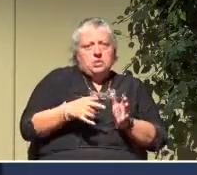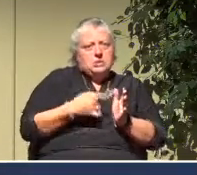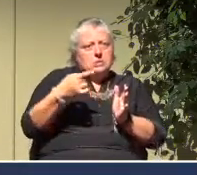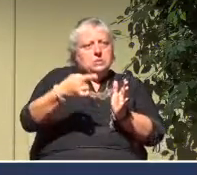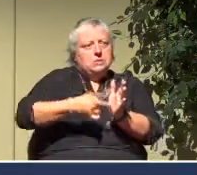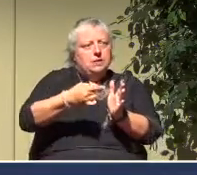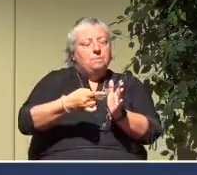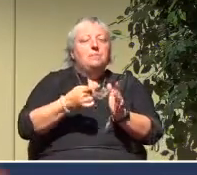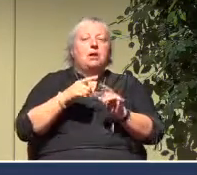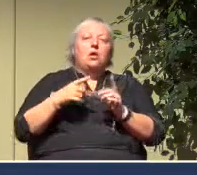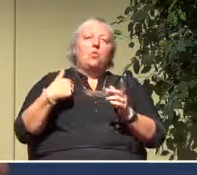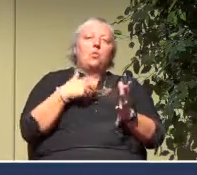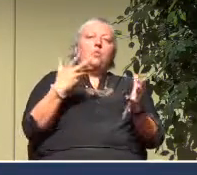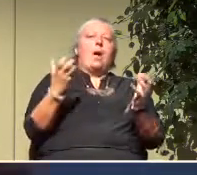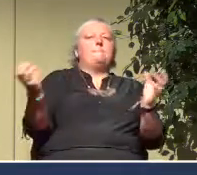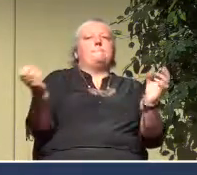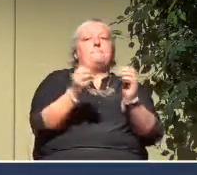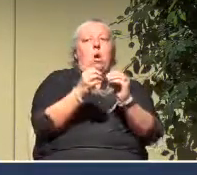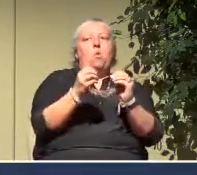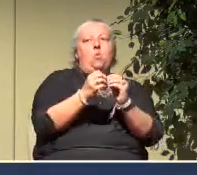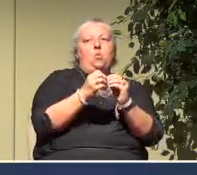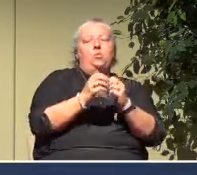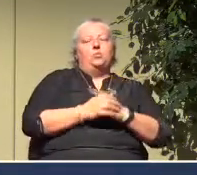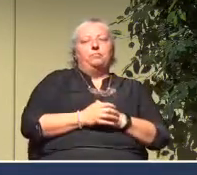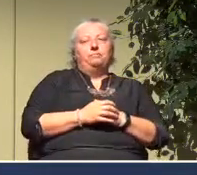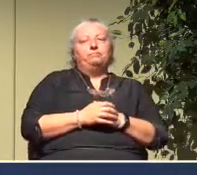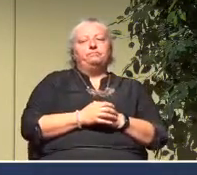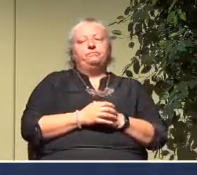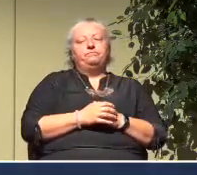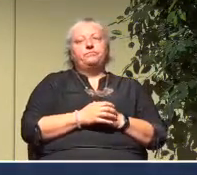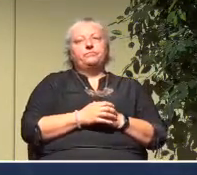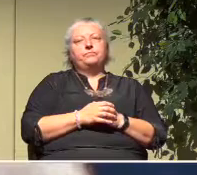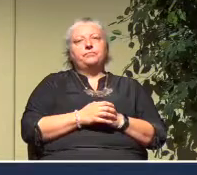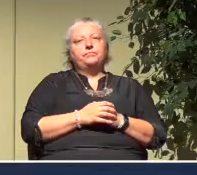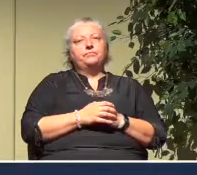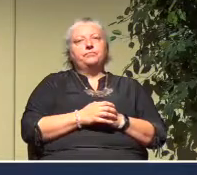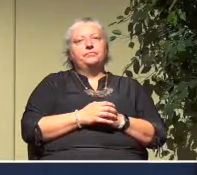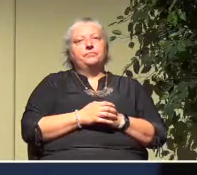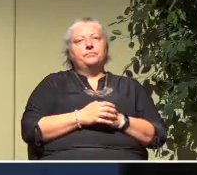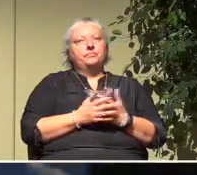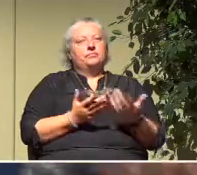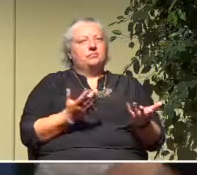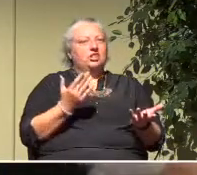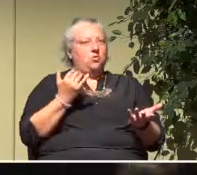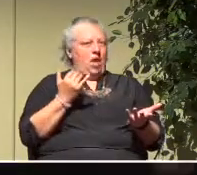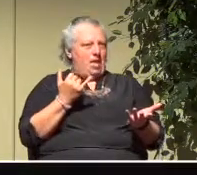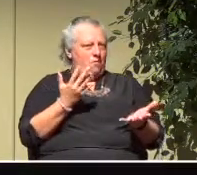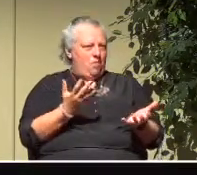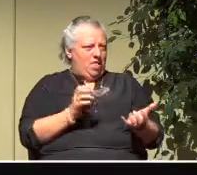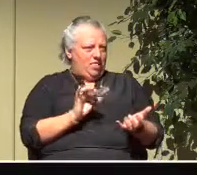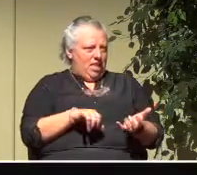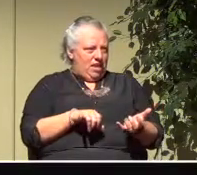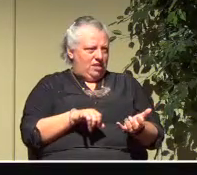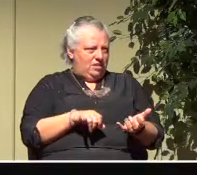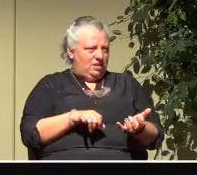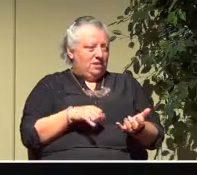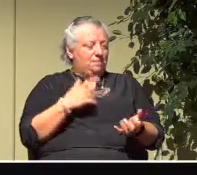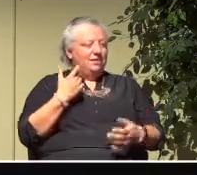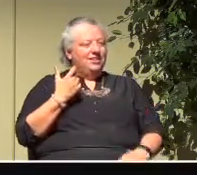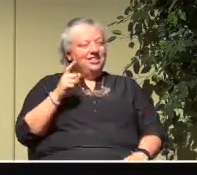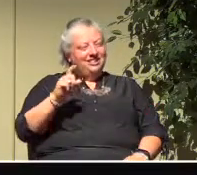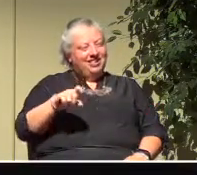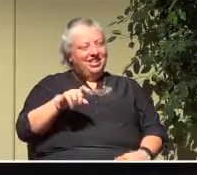there's more intentionality that I think is probably required for that. And we want that because it needs to be all